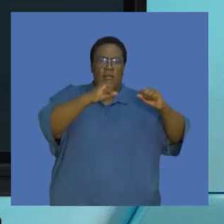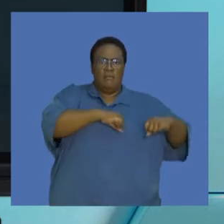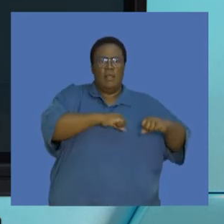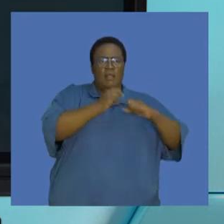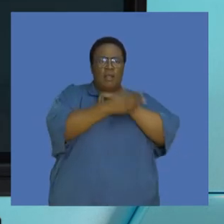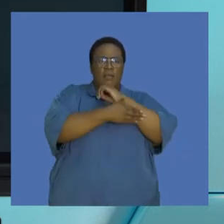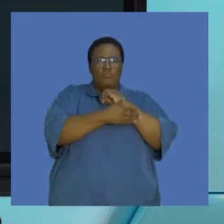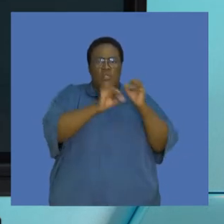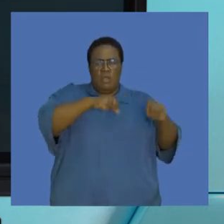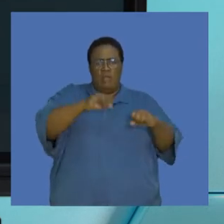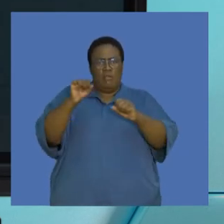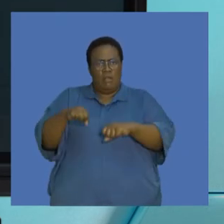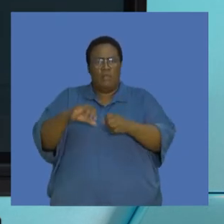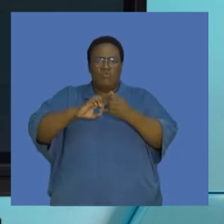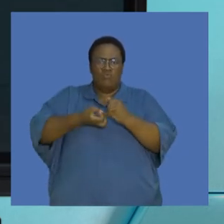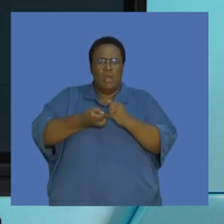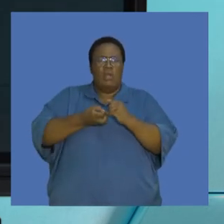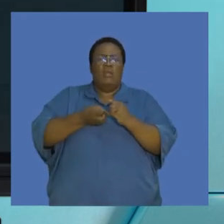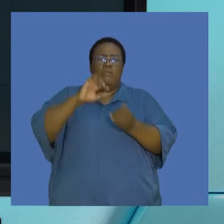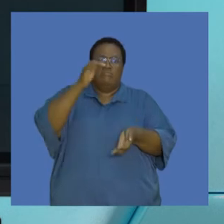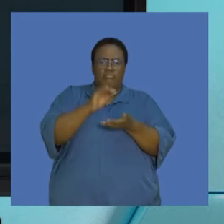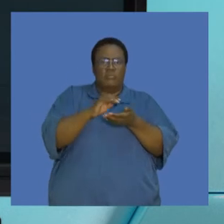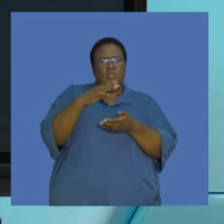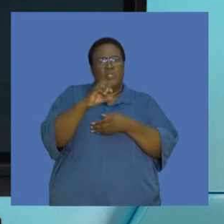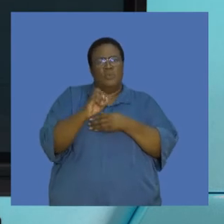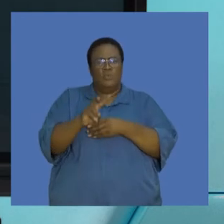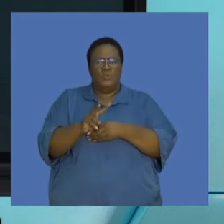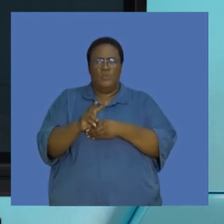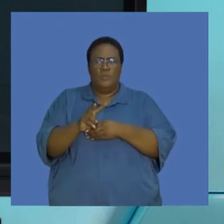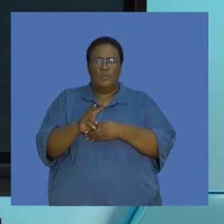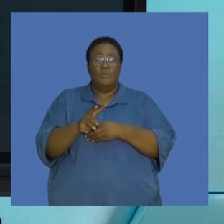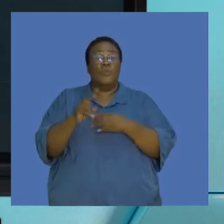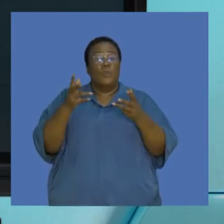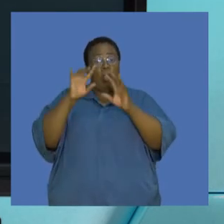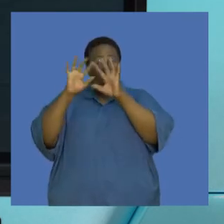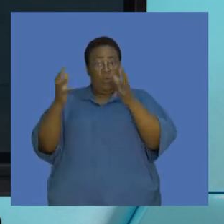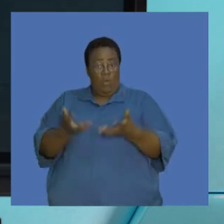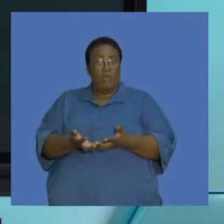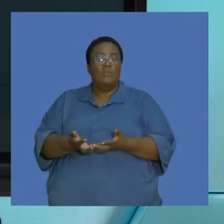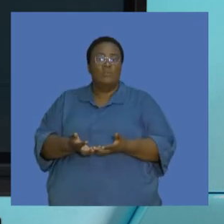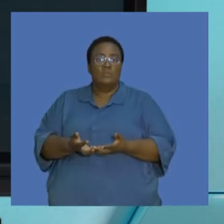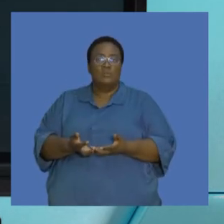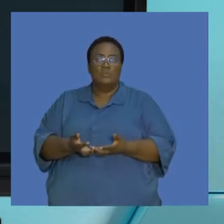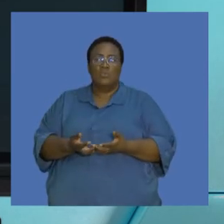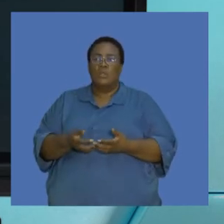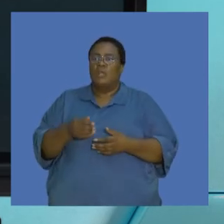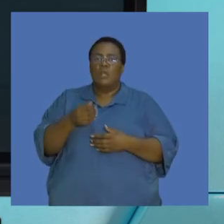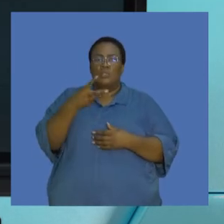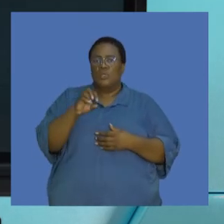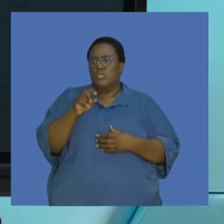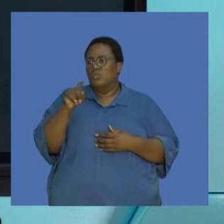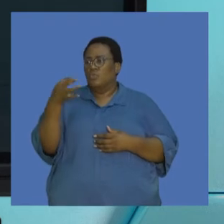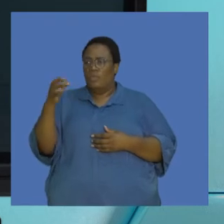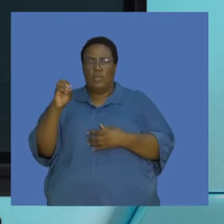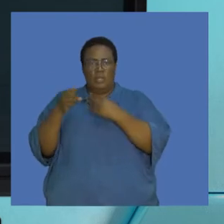taken together in initiative to try and reduce their carbon dioxide production globally throughout the next 20,